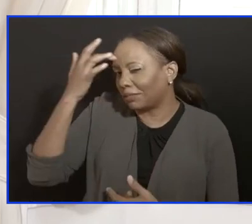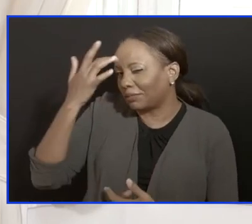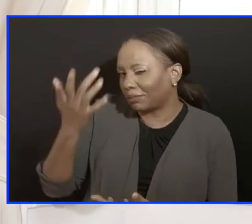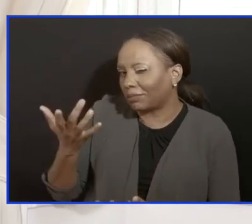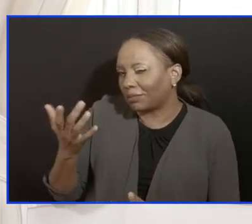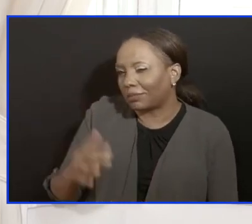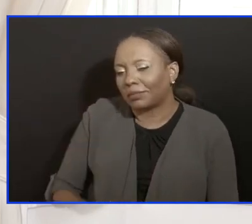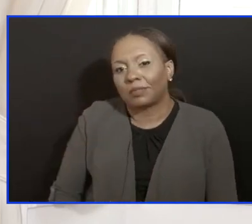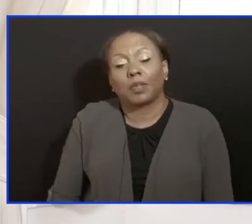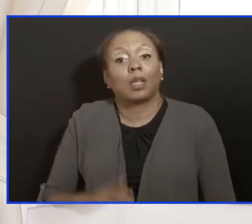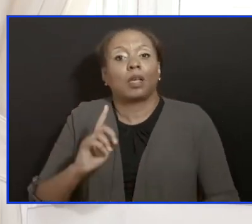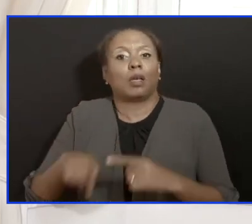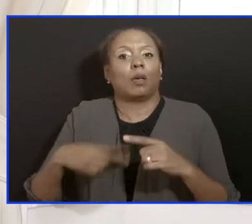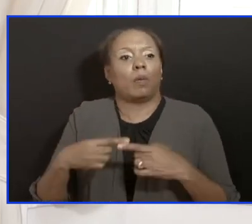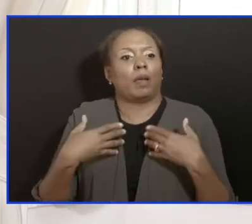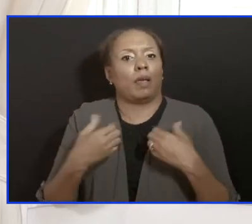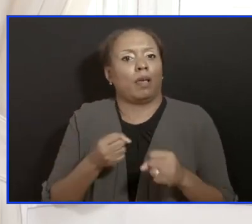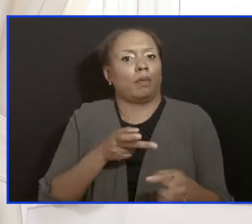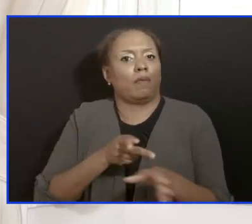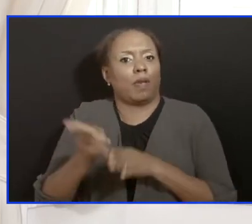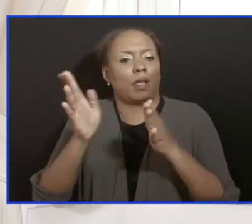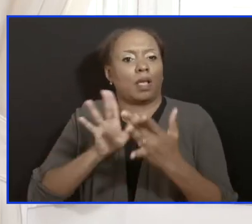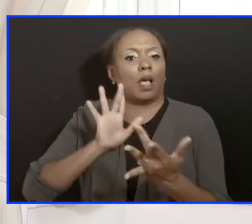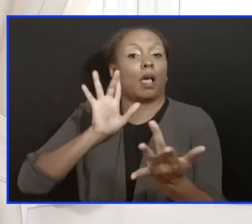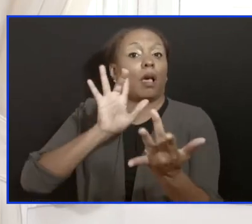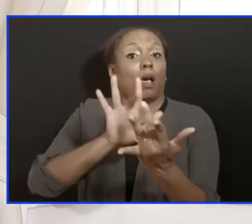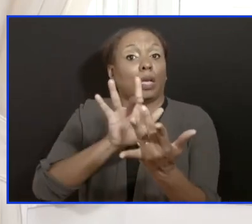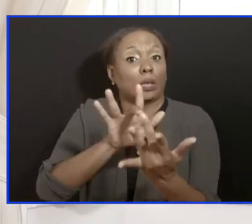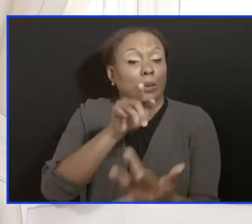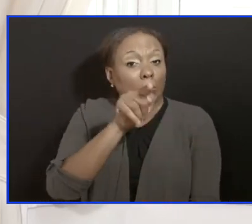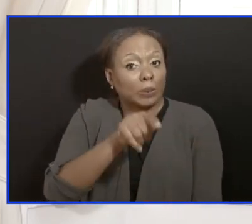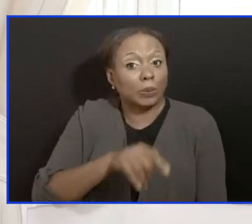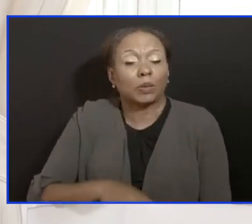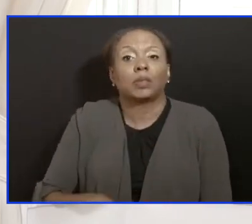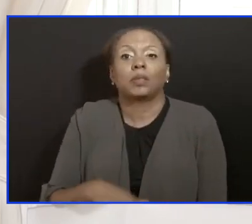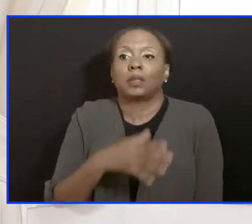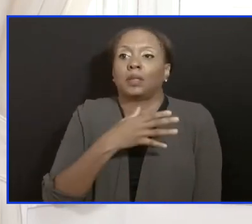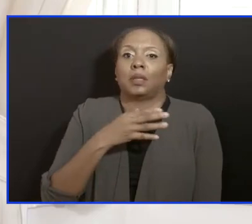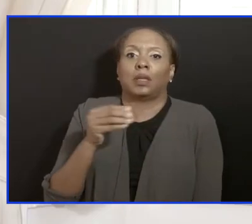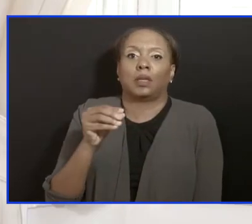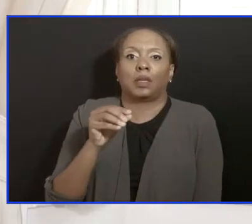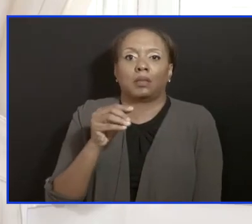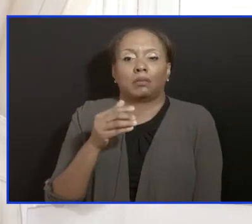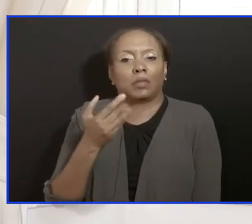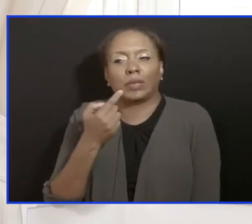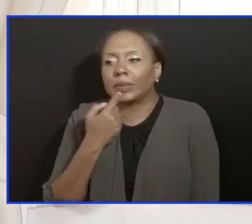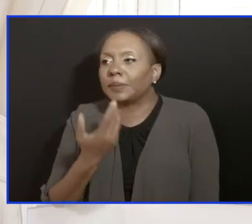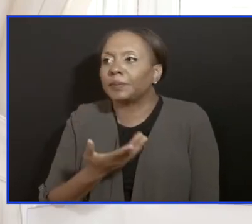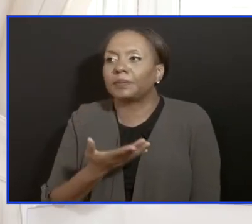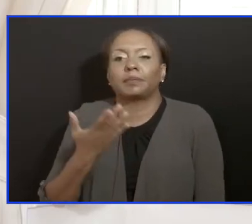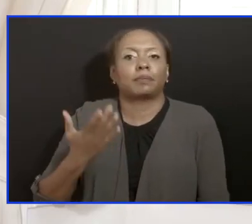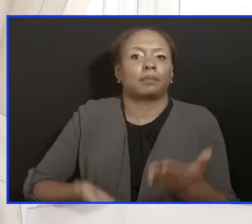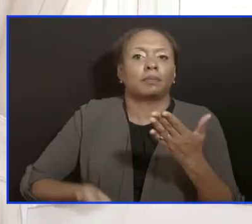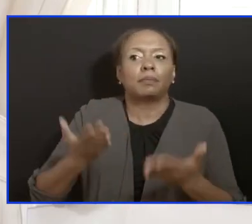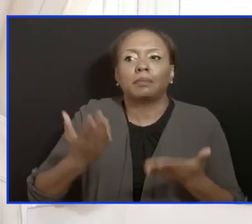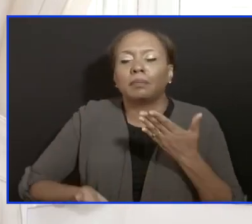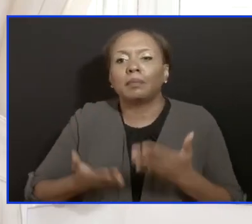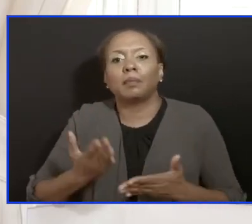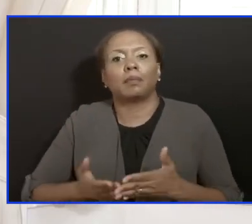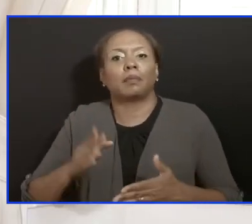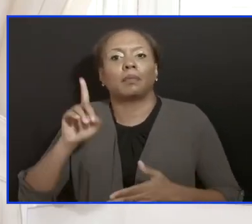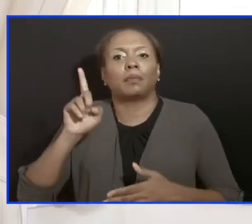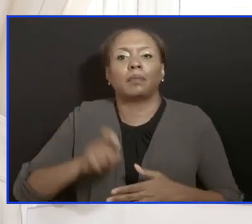when you are contacted by a healthcare professional and they have deemed that you may require a closer look or more